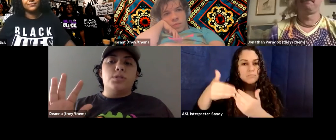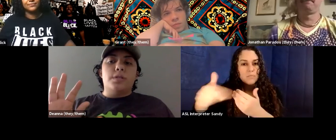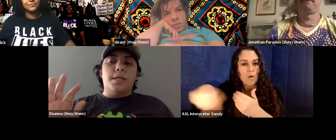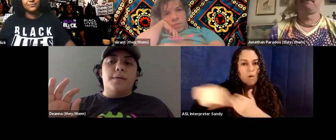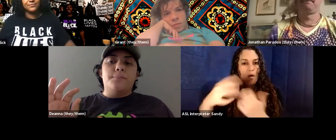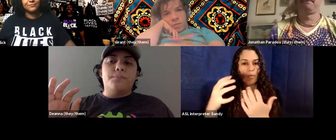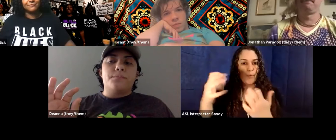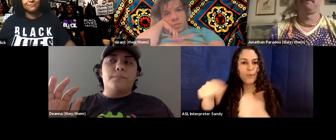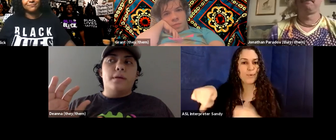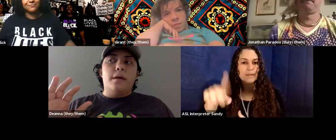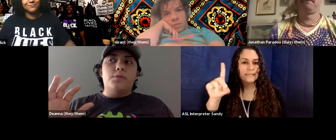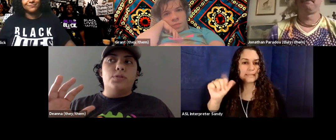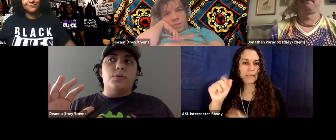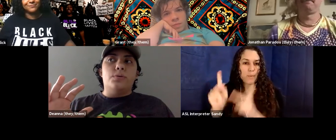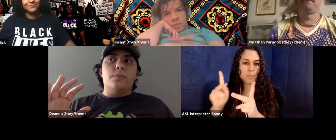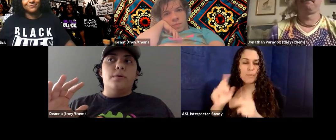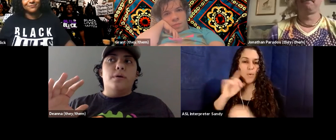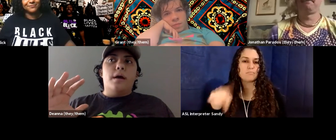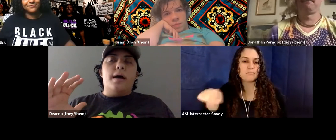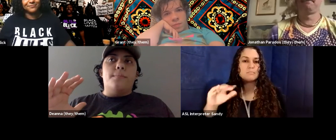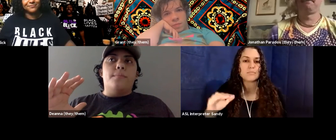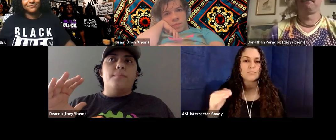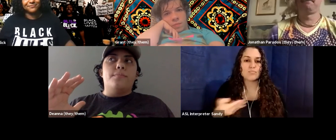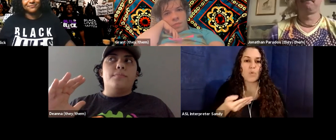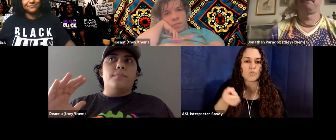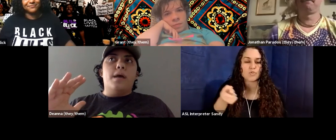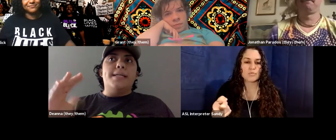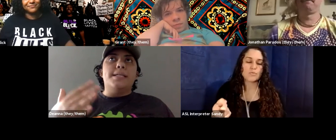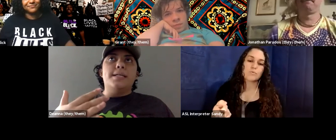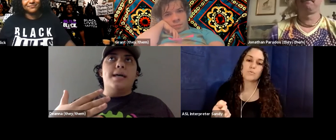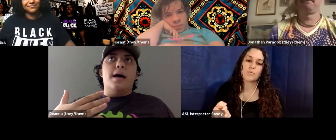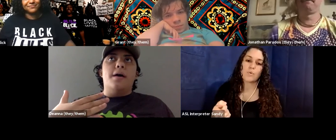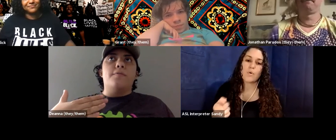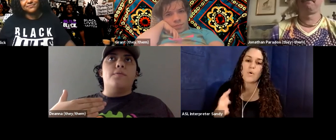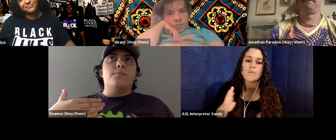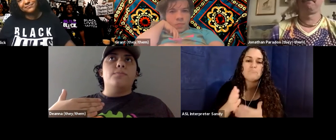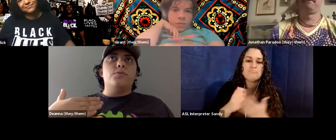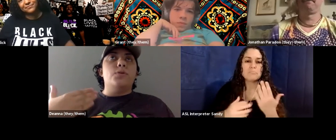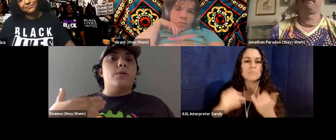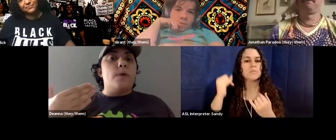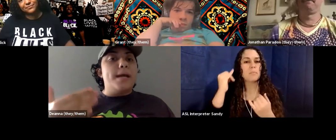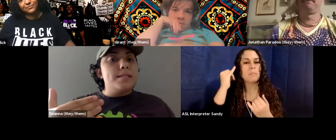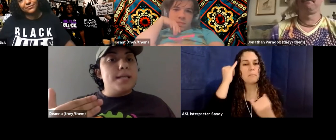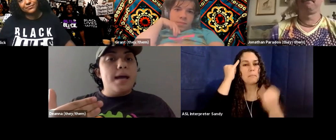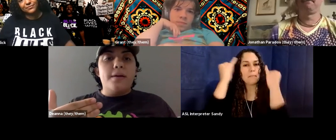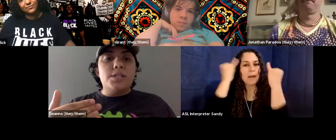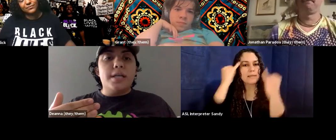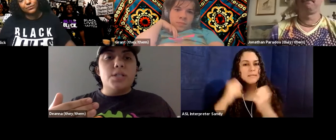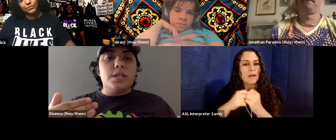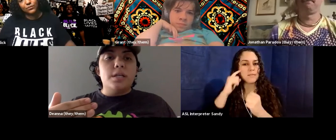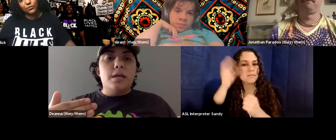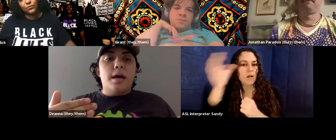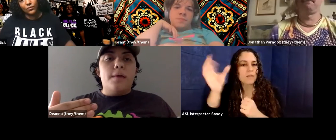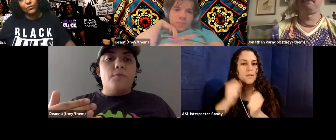introductory to, um, ideas of student rights in higher